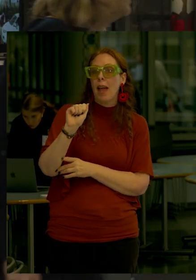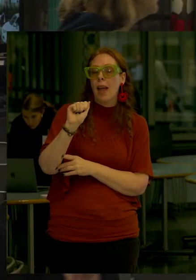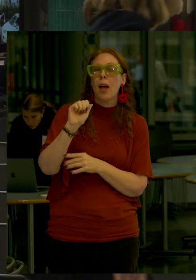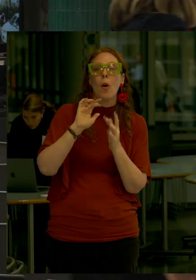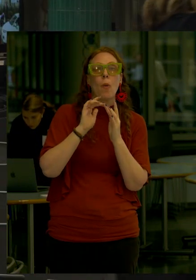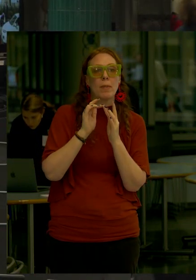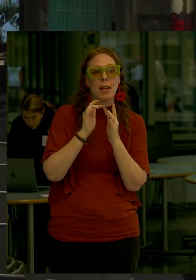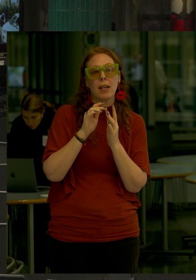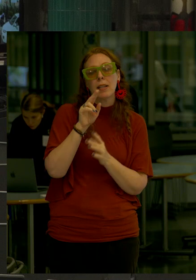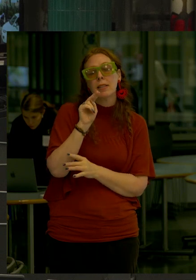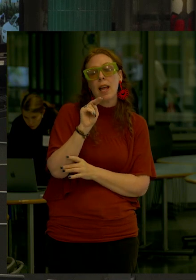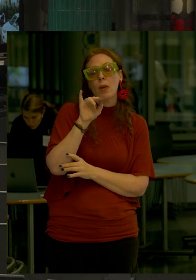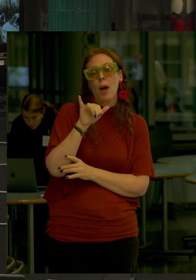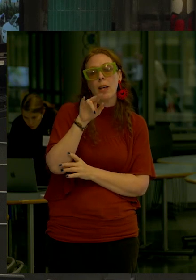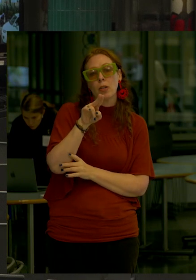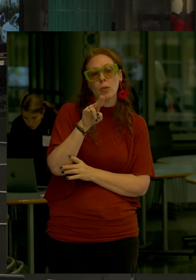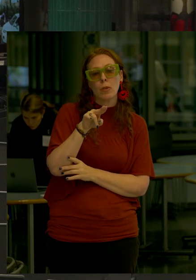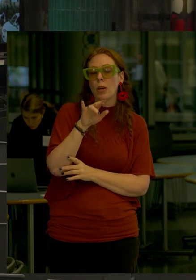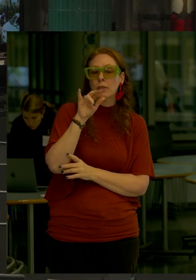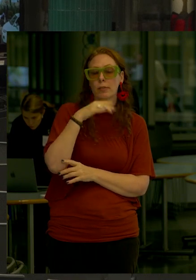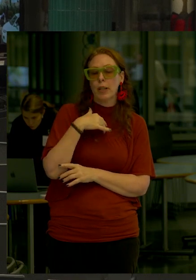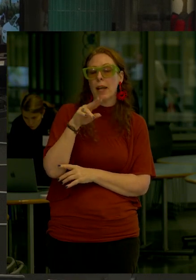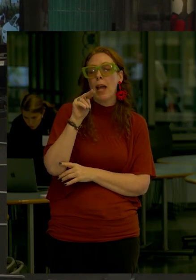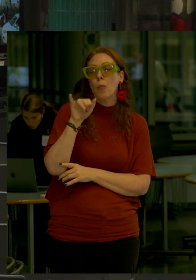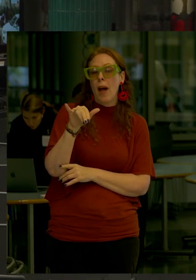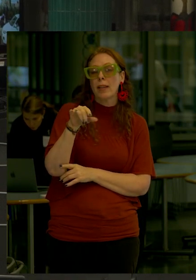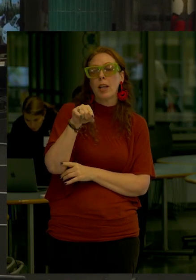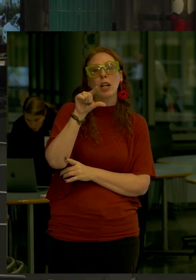bpca.ny.gov Have fun